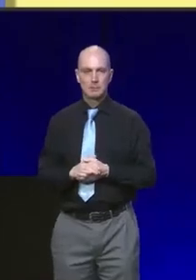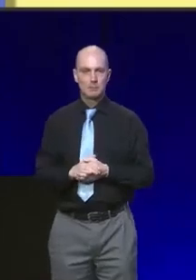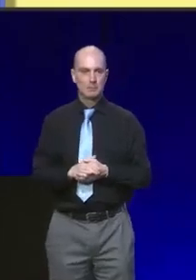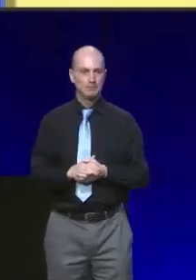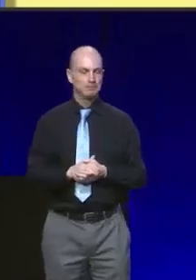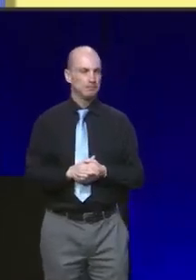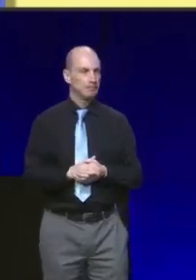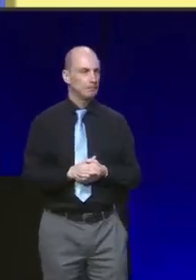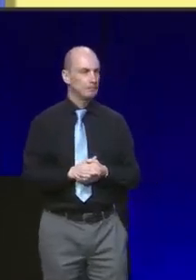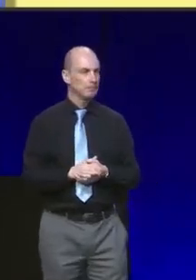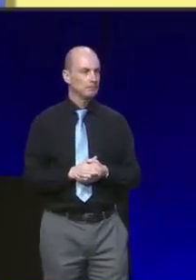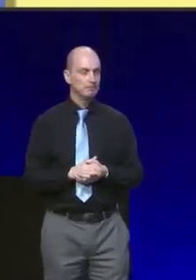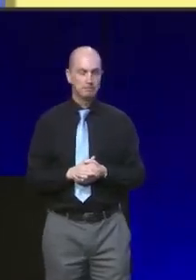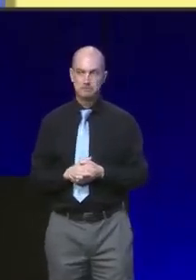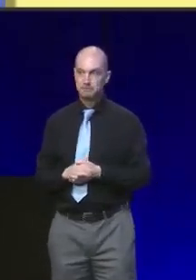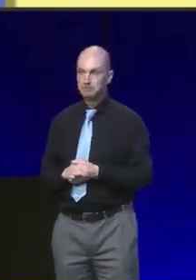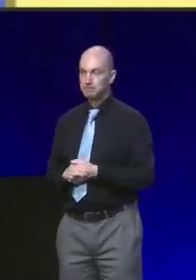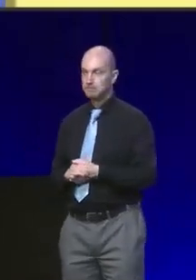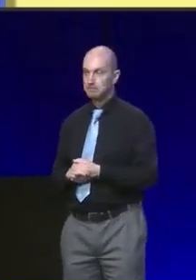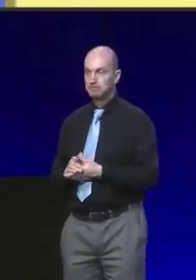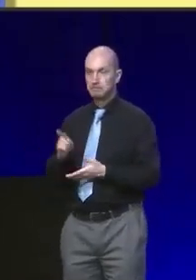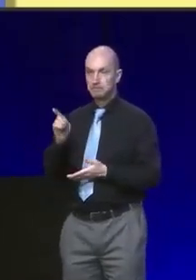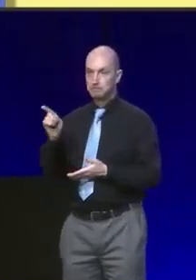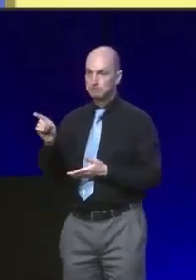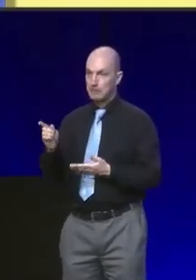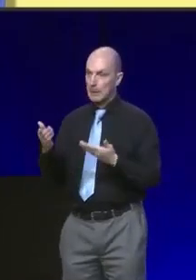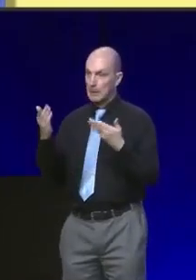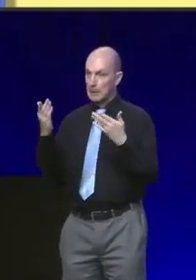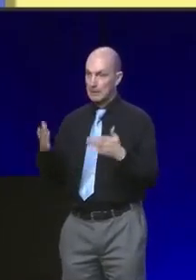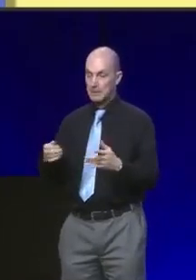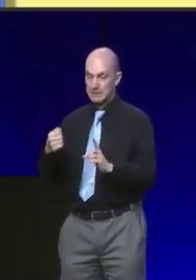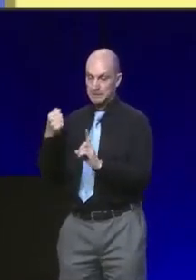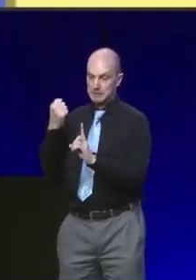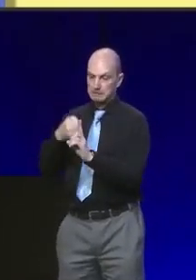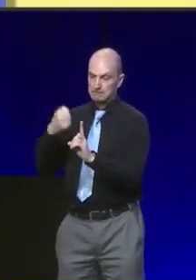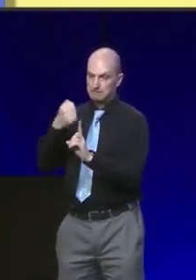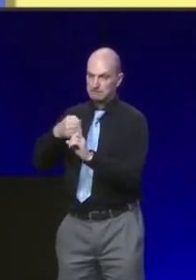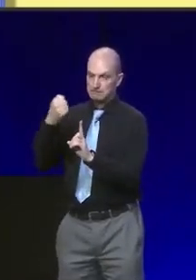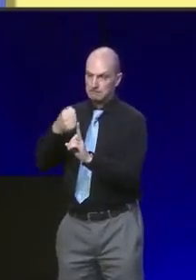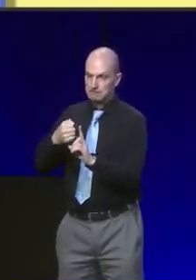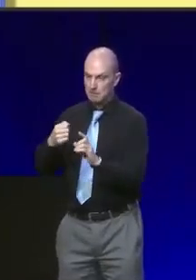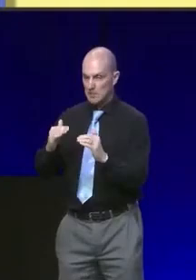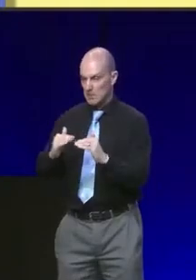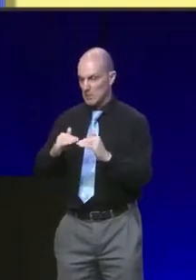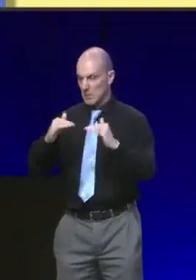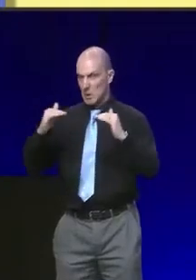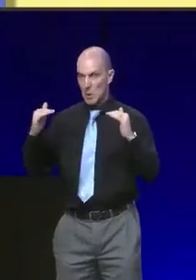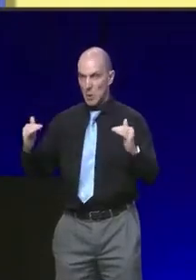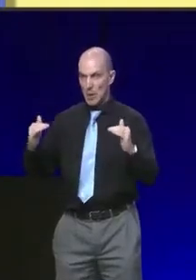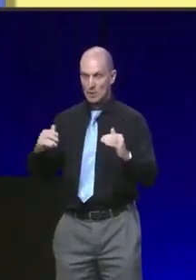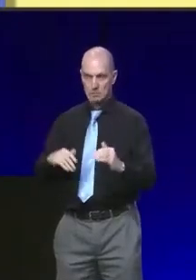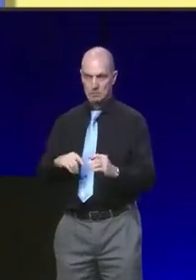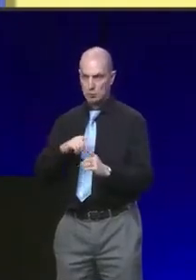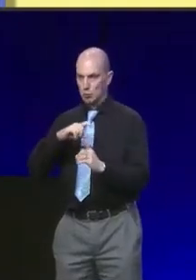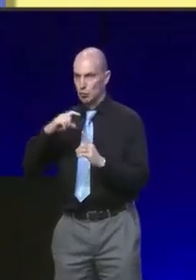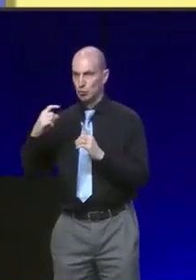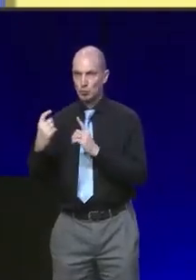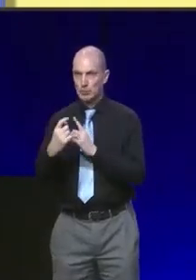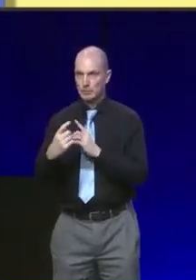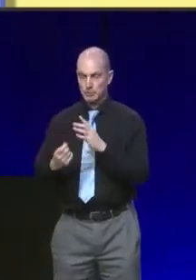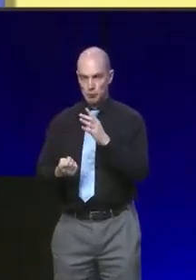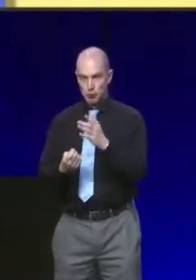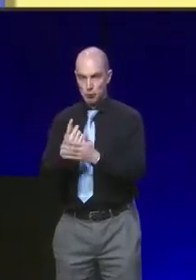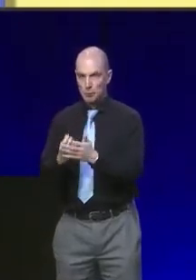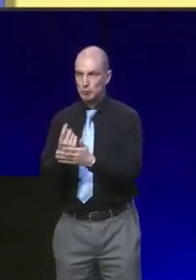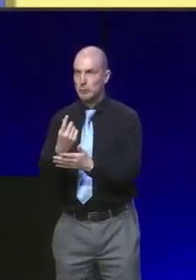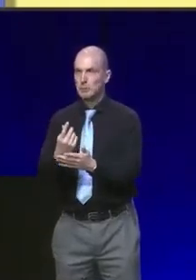In this time as First Minister, Hamza championed the values of equality, opportunity and community. That's the kind of